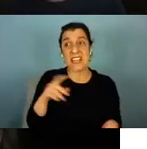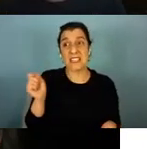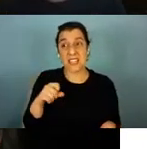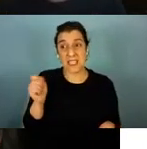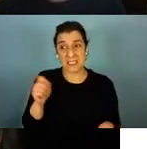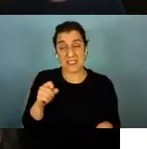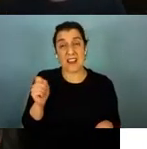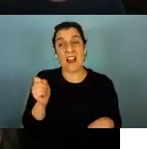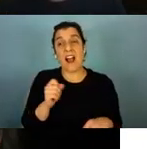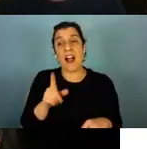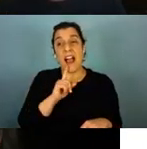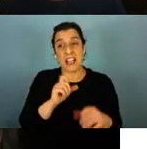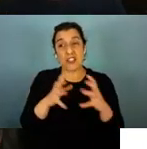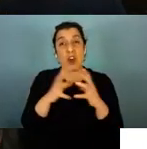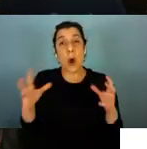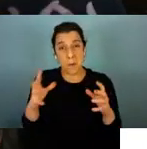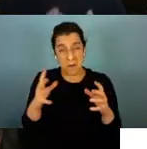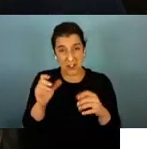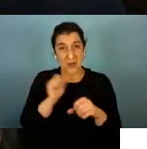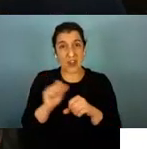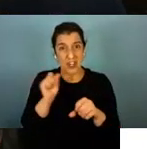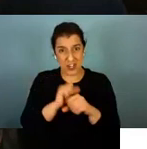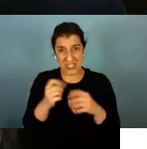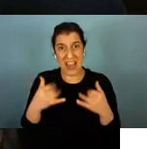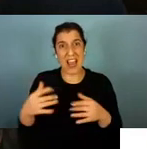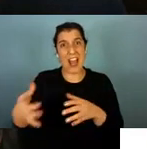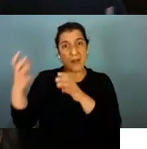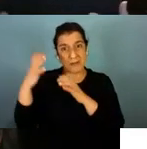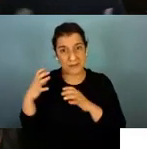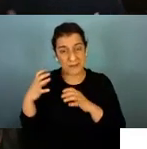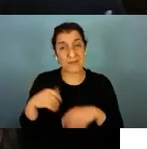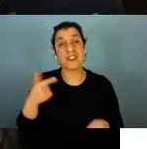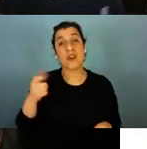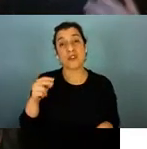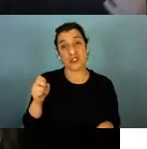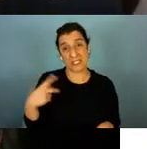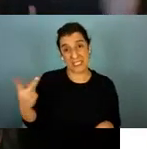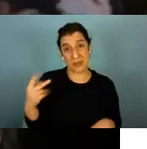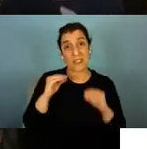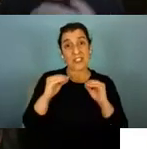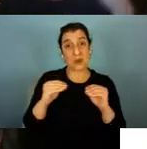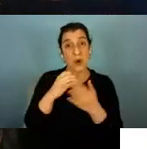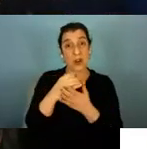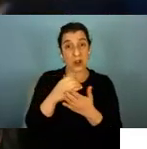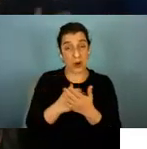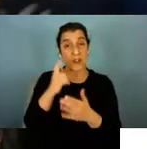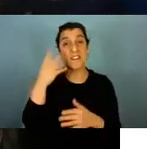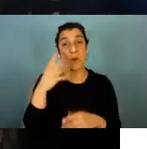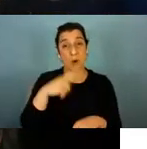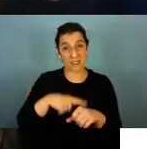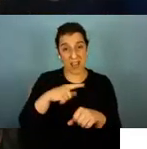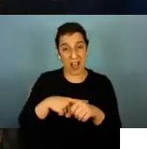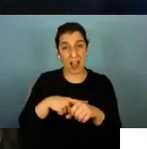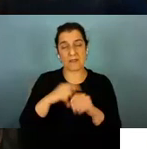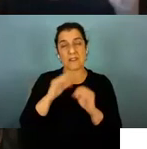had so much work on our hands so what we did uh gene and i have taught a course uh four times uh co